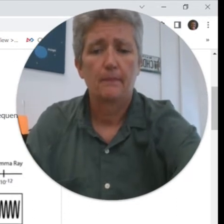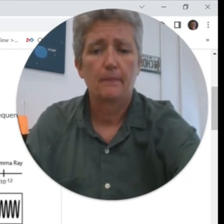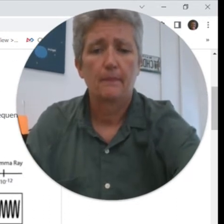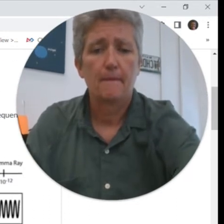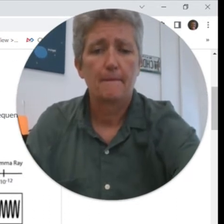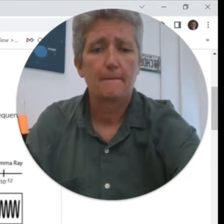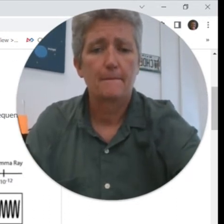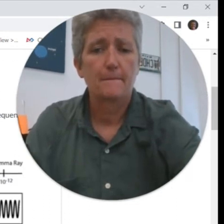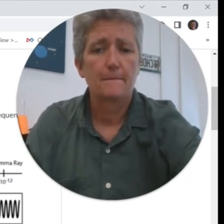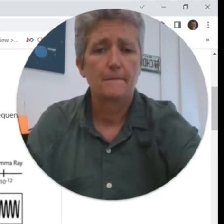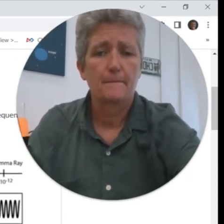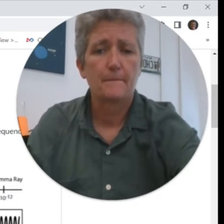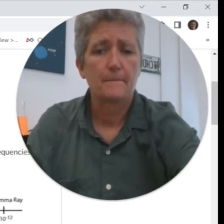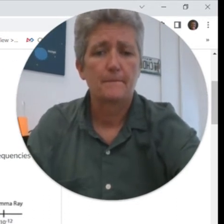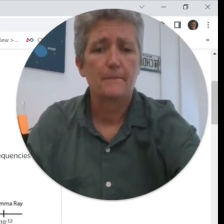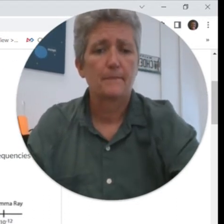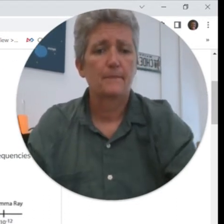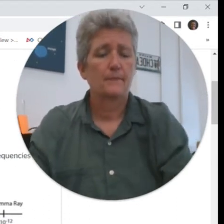many are traveling by